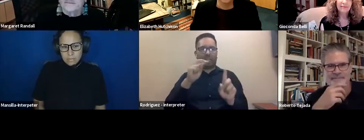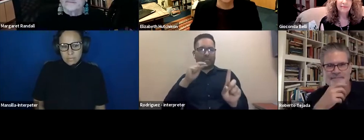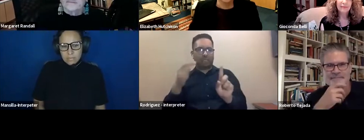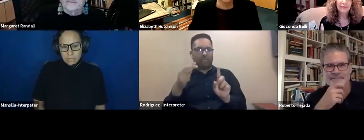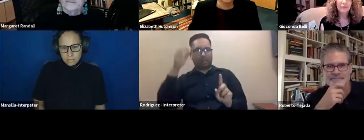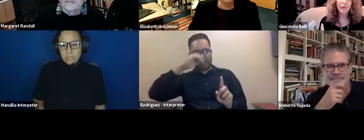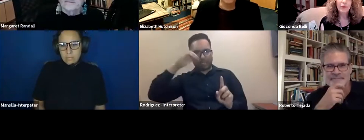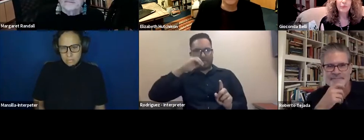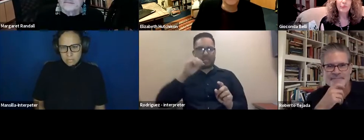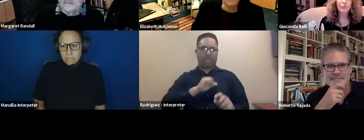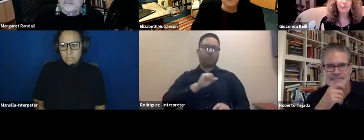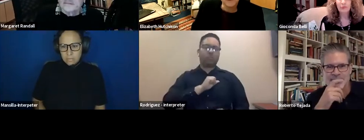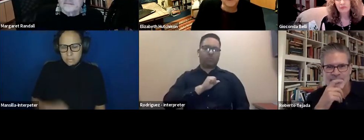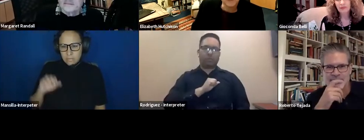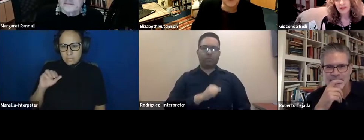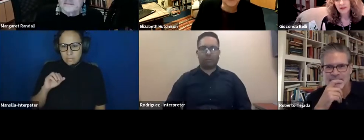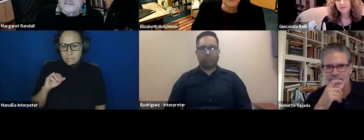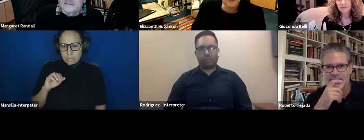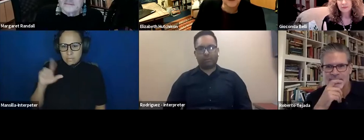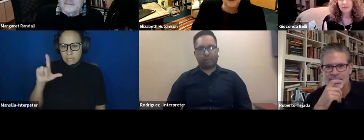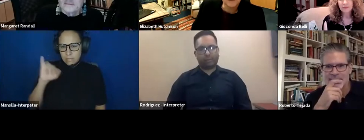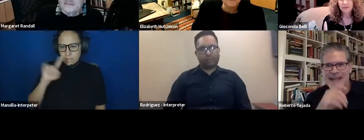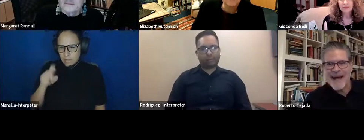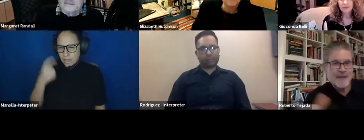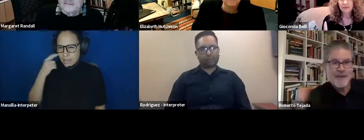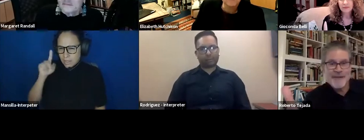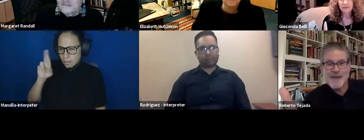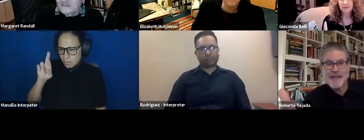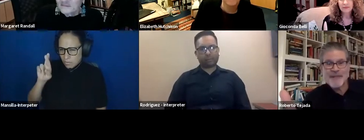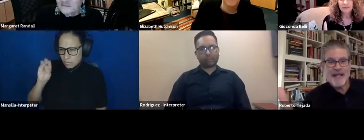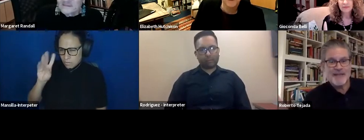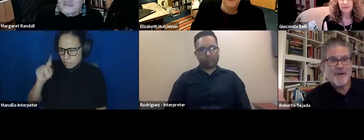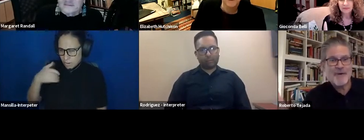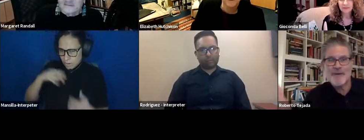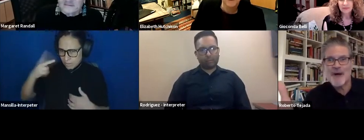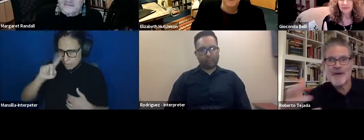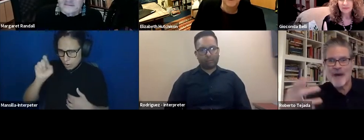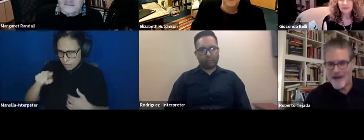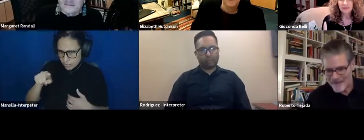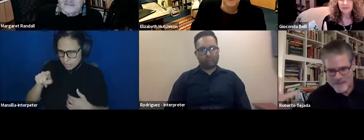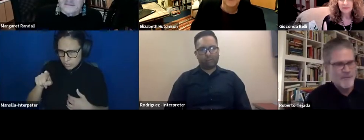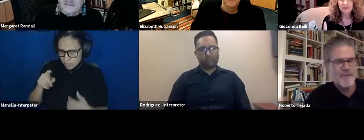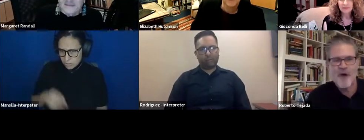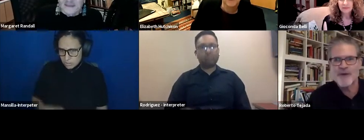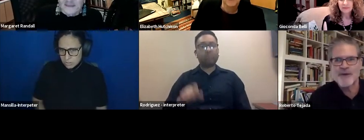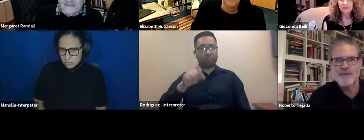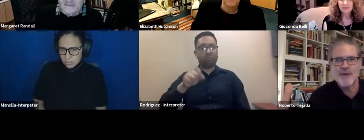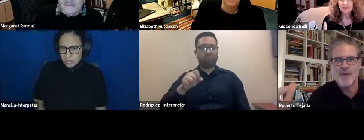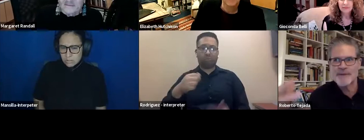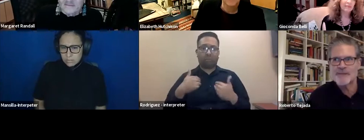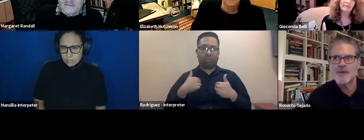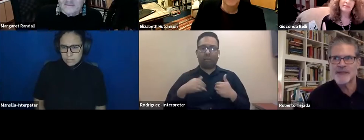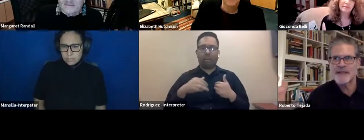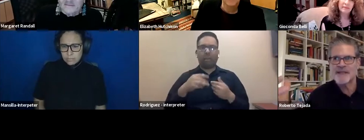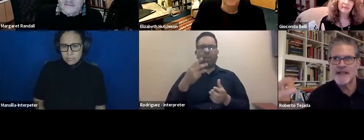Yeah. Roberto, do you have, you have a second question, I think? I do, if that's all right. mean, both of you have been involved with the,